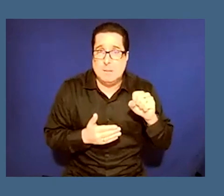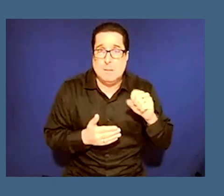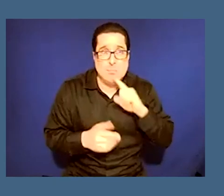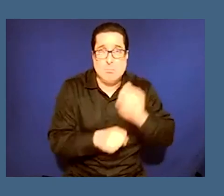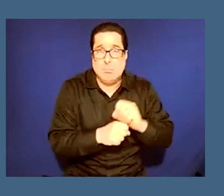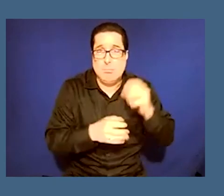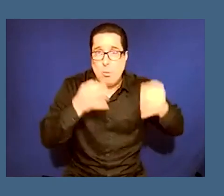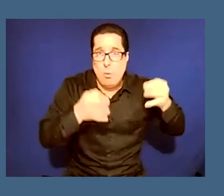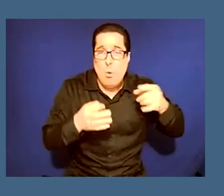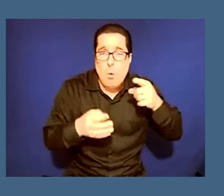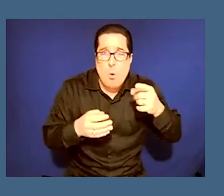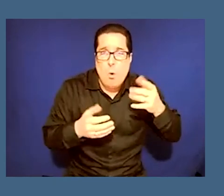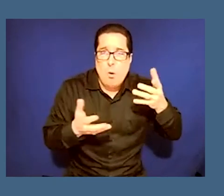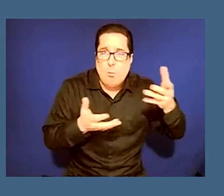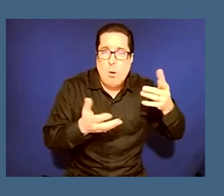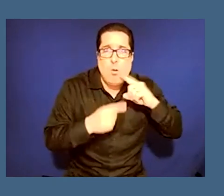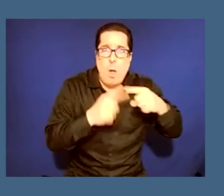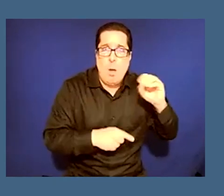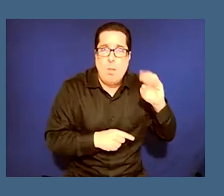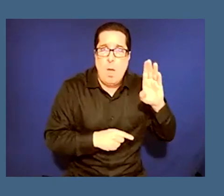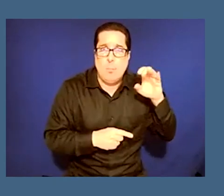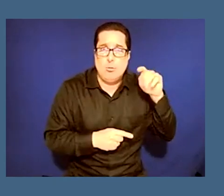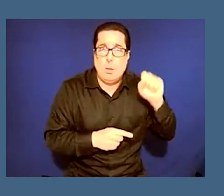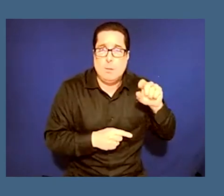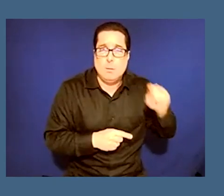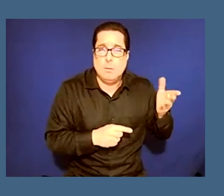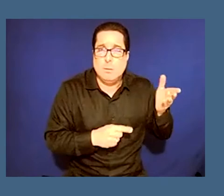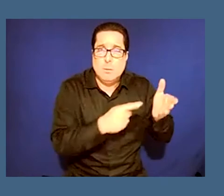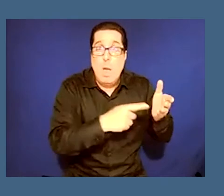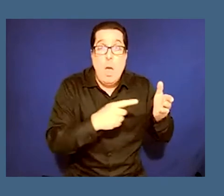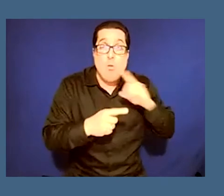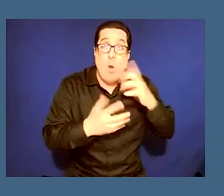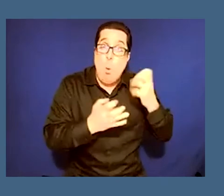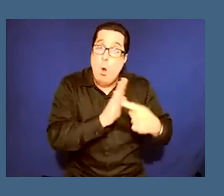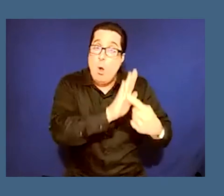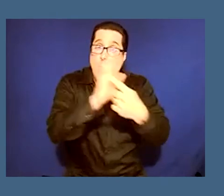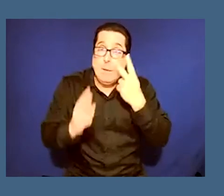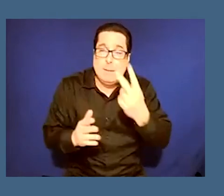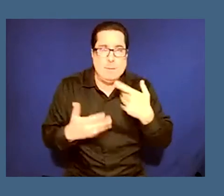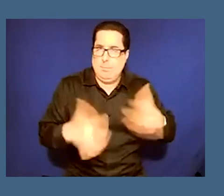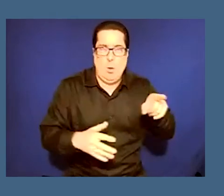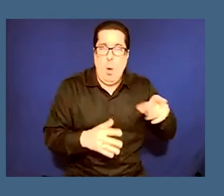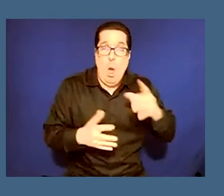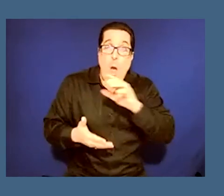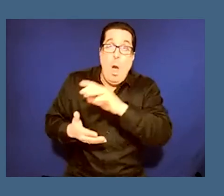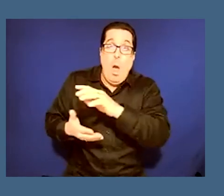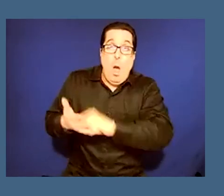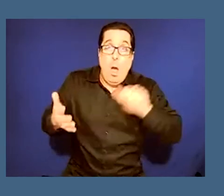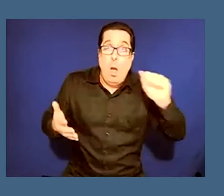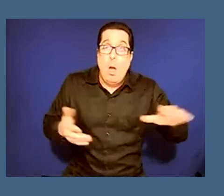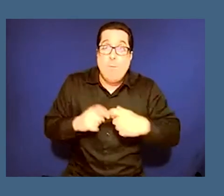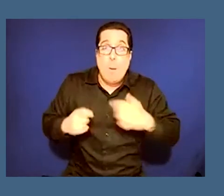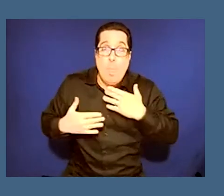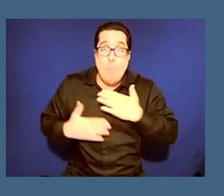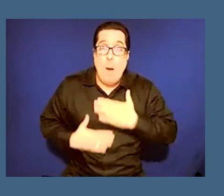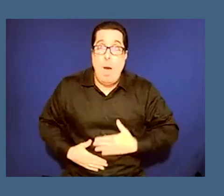or you know these objects that were never intended to be seen that were never intended to be removed you know from accompanying the body in a burial